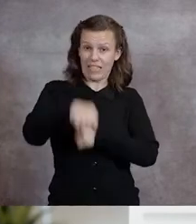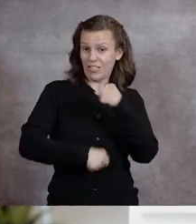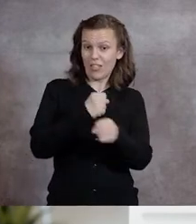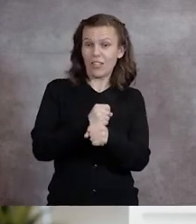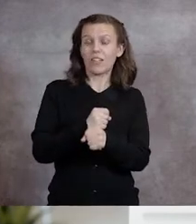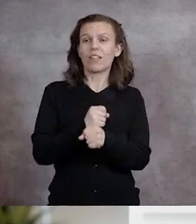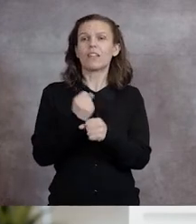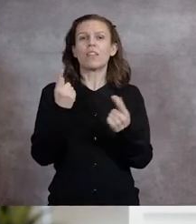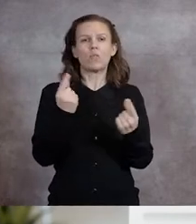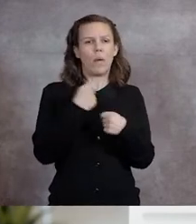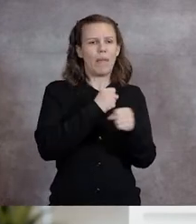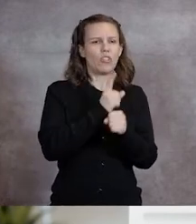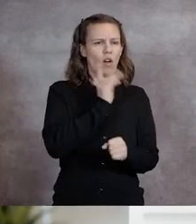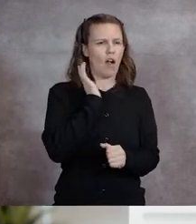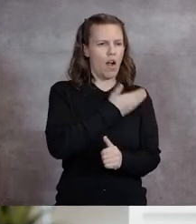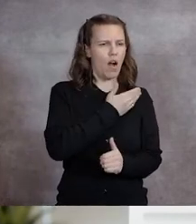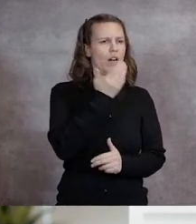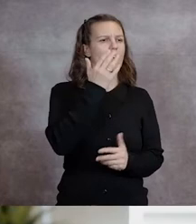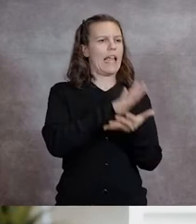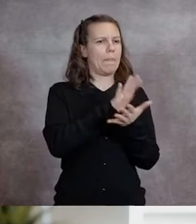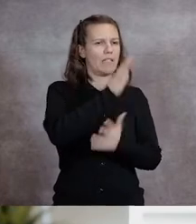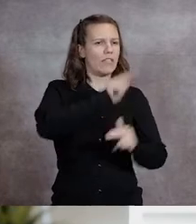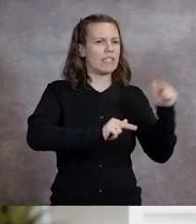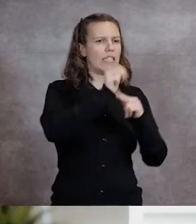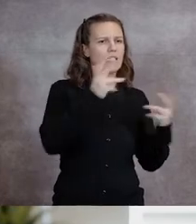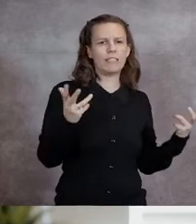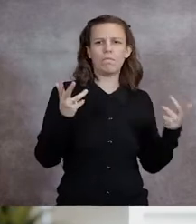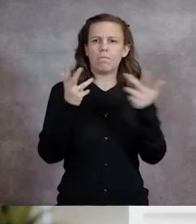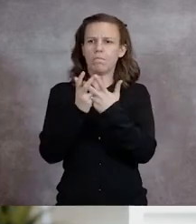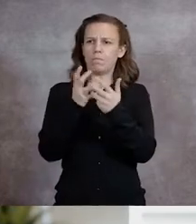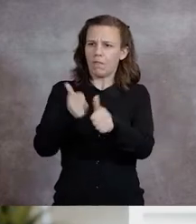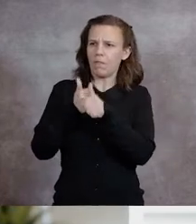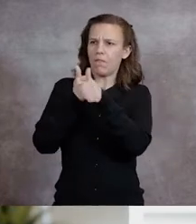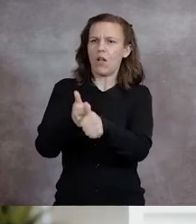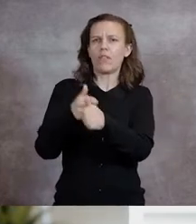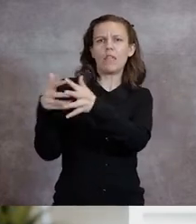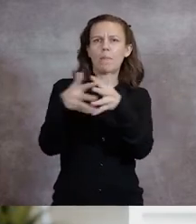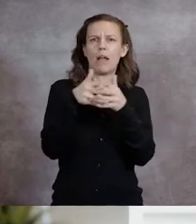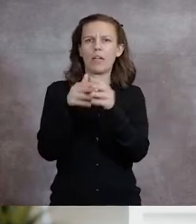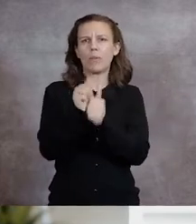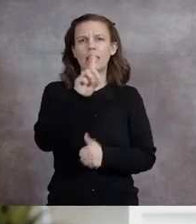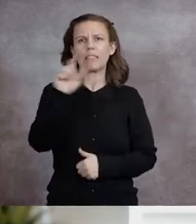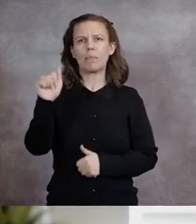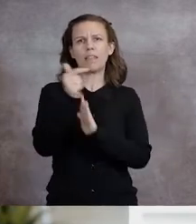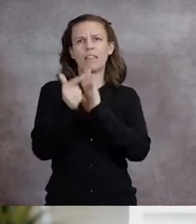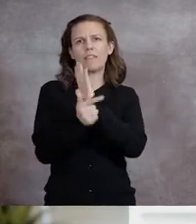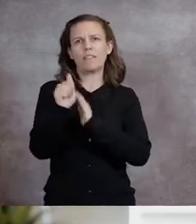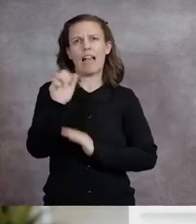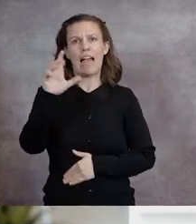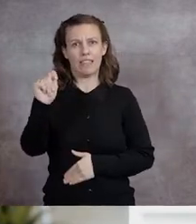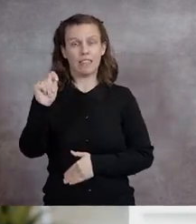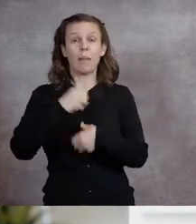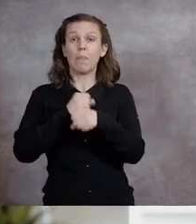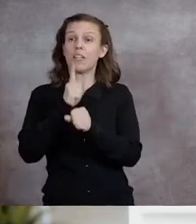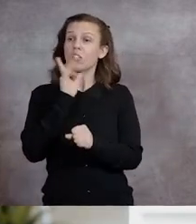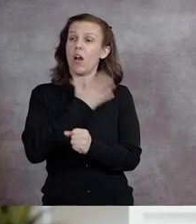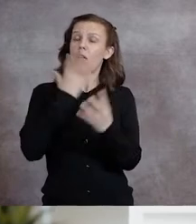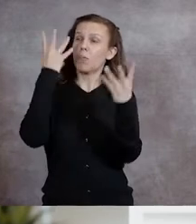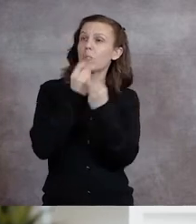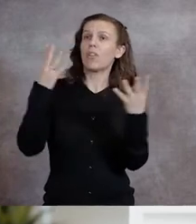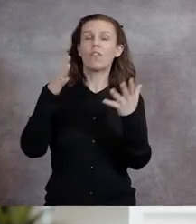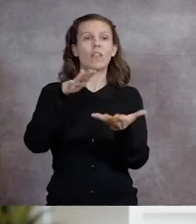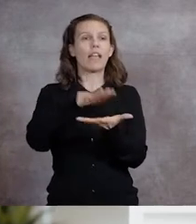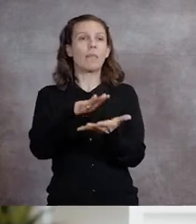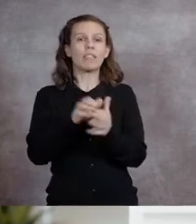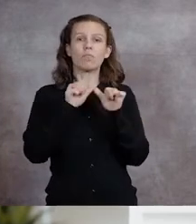taken to align our campus facilities with the Americans with Disabilities Act, ensuring our beautiful campuses remain open,